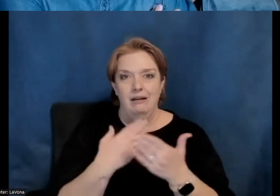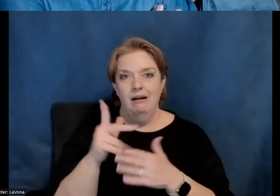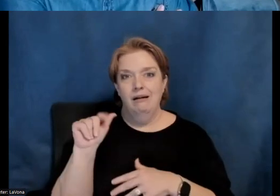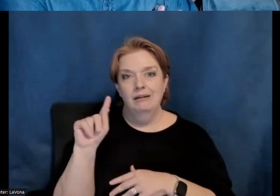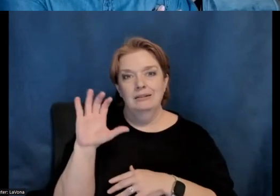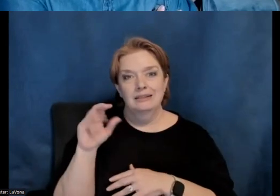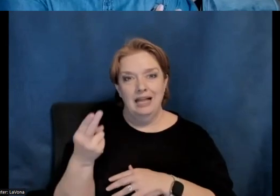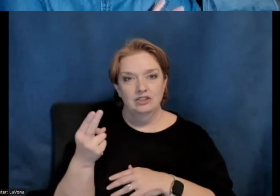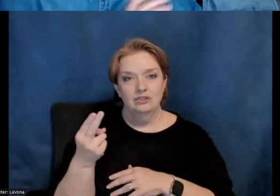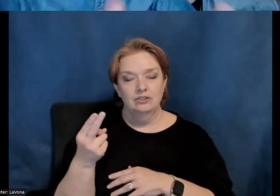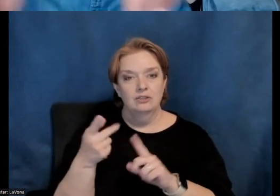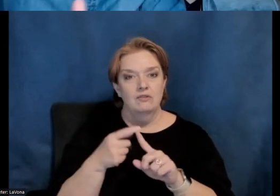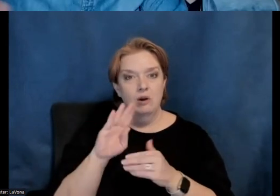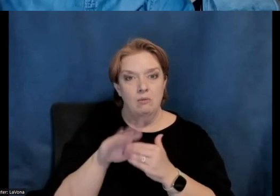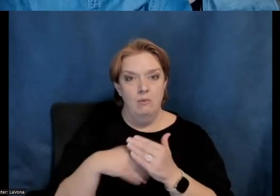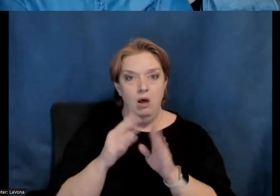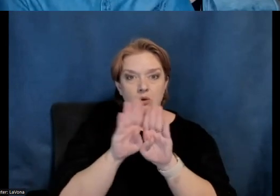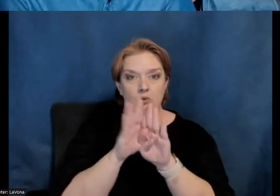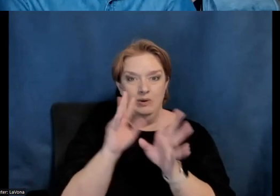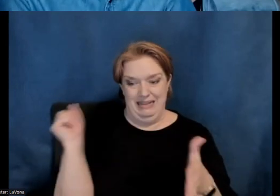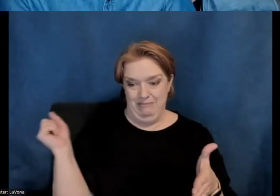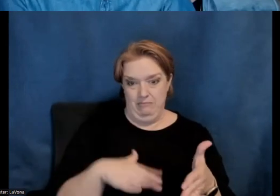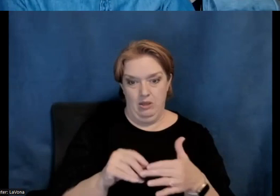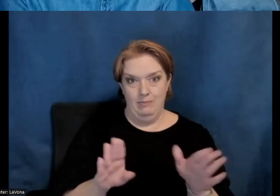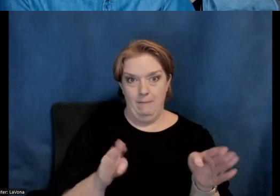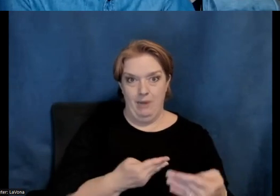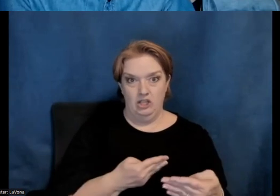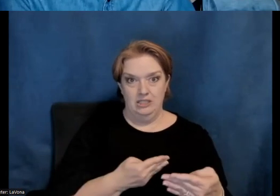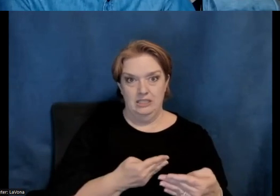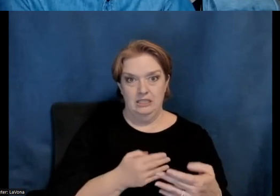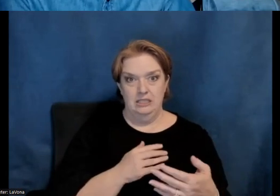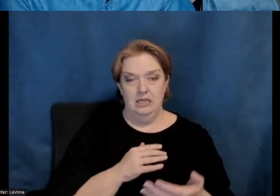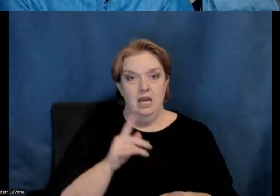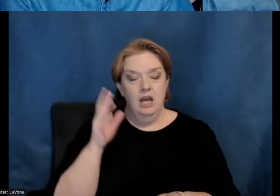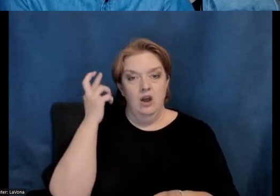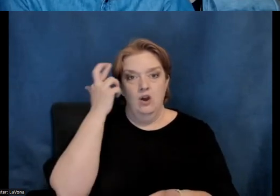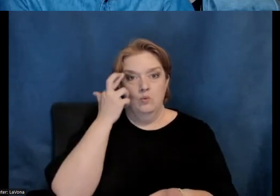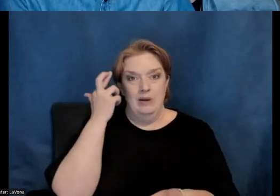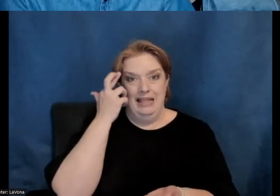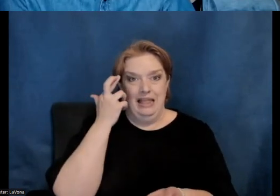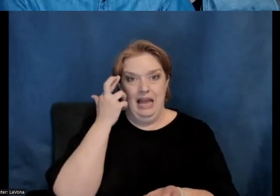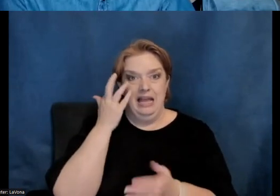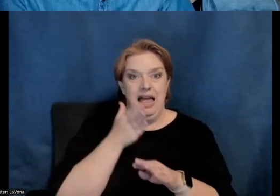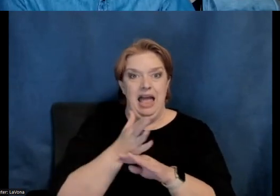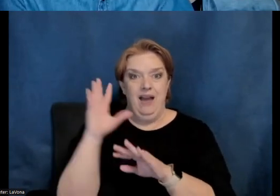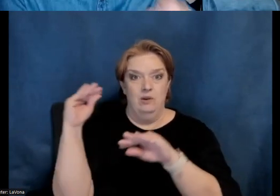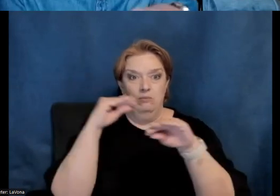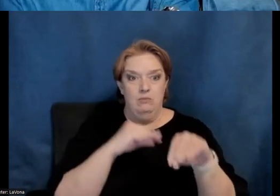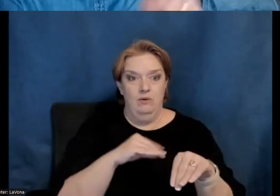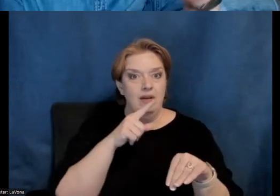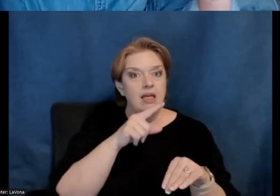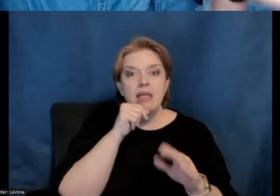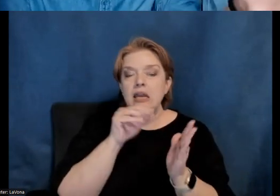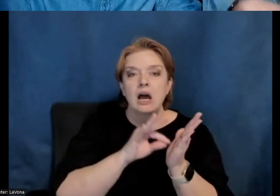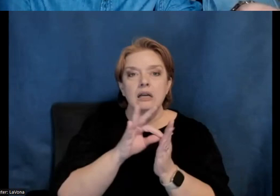all of the, um, doors and put them in a box. And they only realized, uh, after the house had been relocated that they hadn't kept notes about